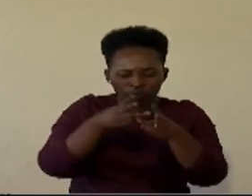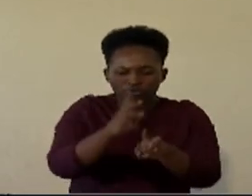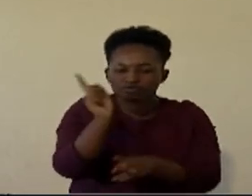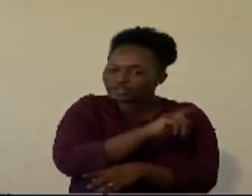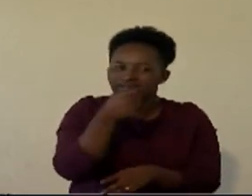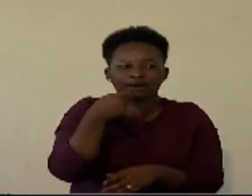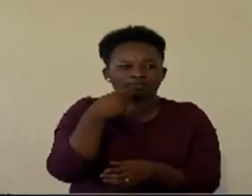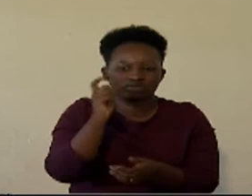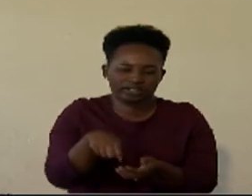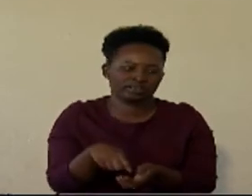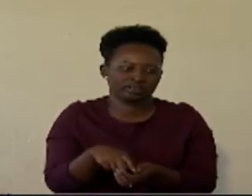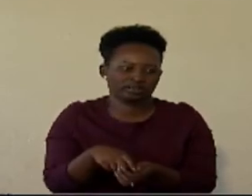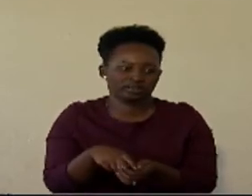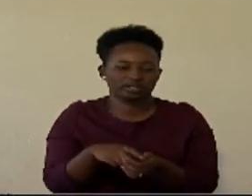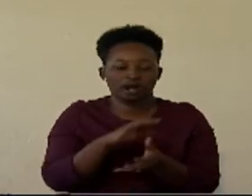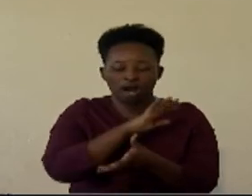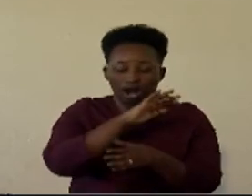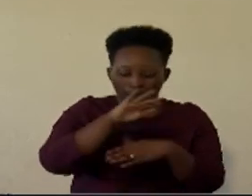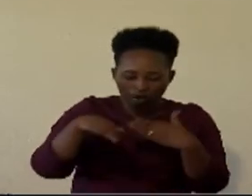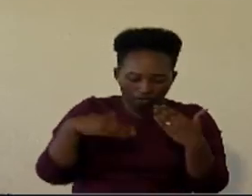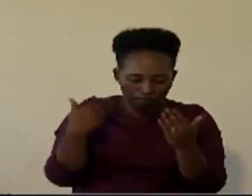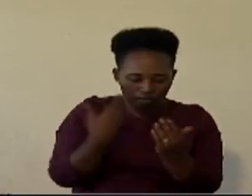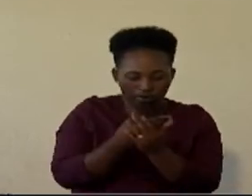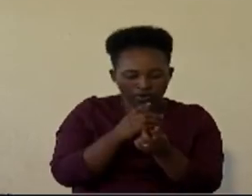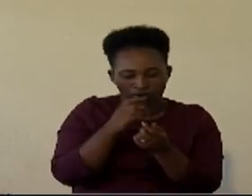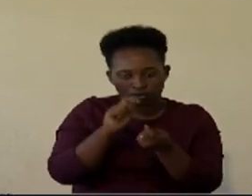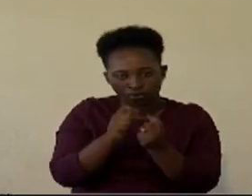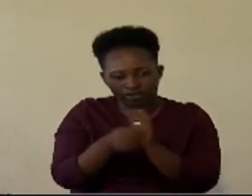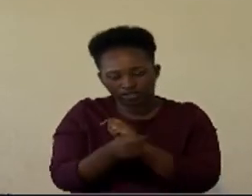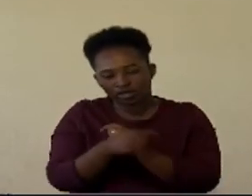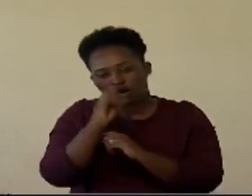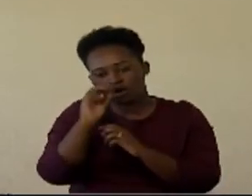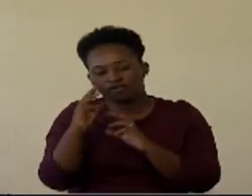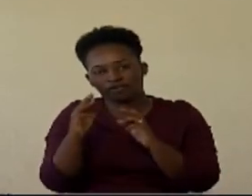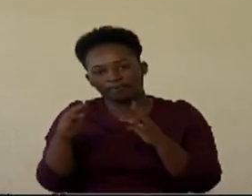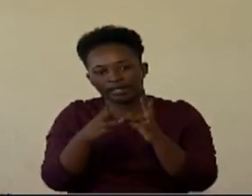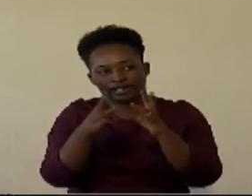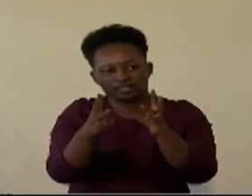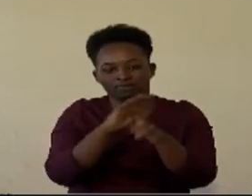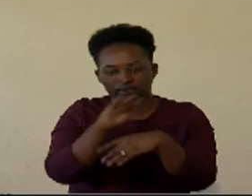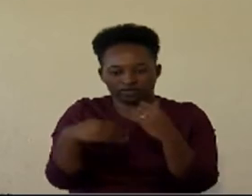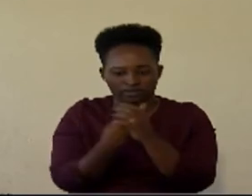It's a whole collection of mechanisms and a lot of genes that are embedded, so it's the whole control system.